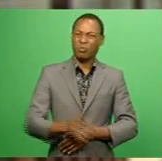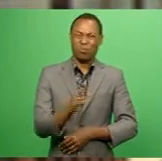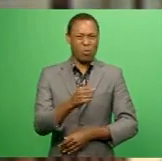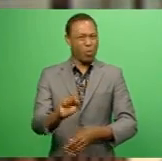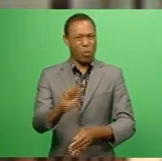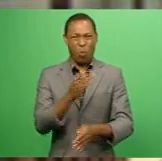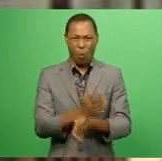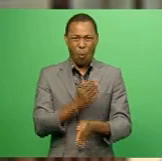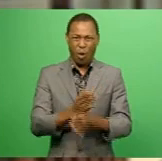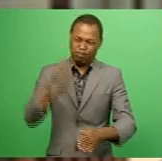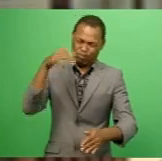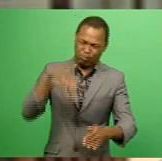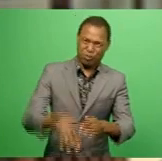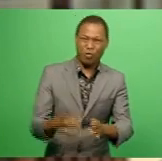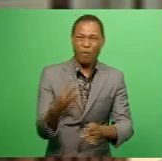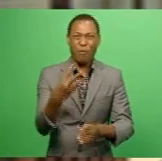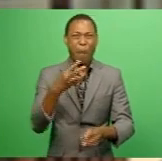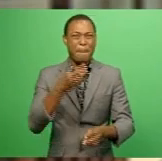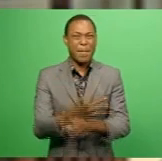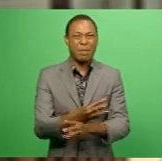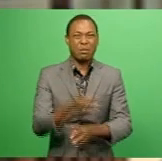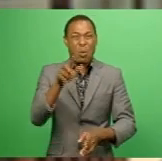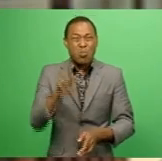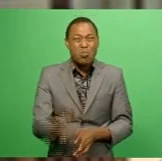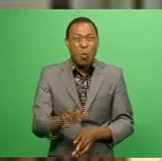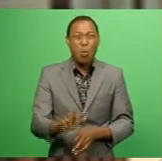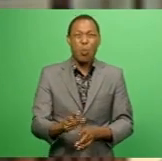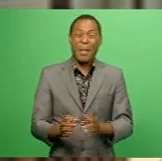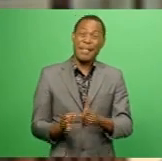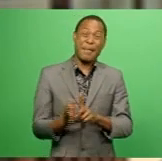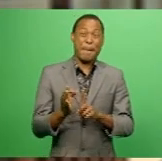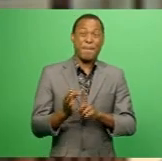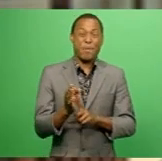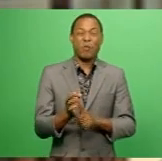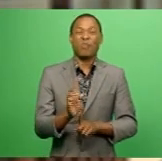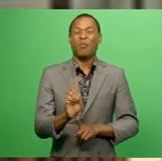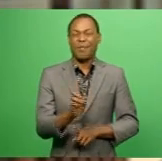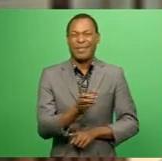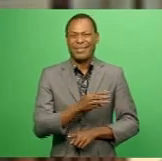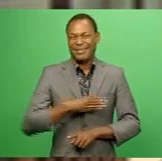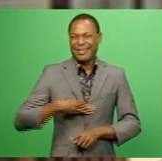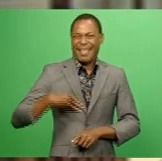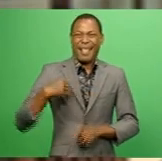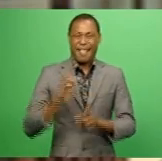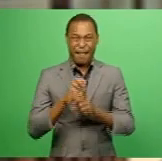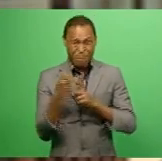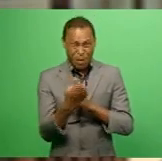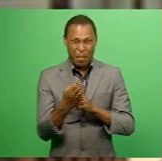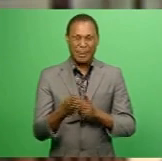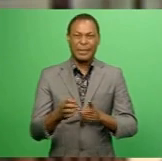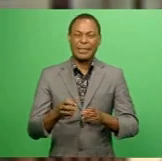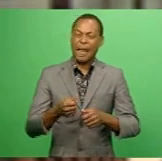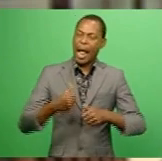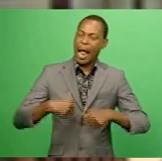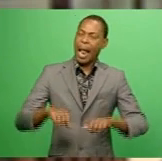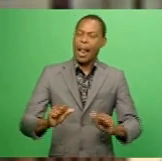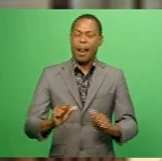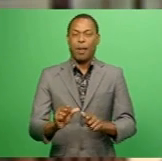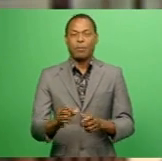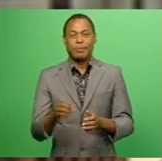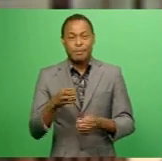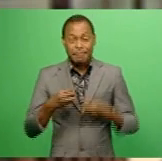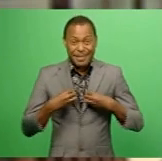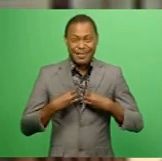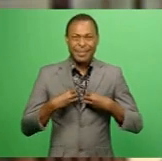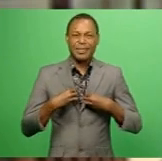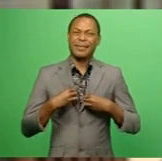four-month low last week as an improving public health environment allowed more businesses to reopen, putting the labor market